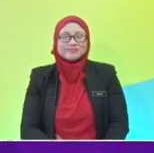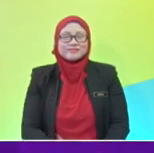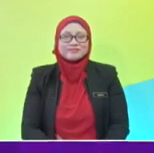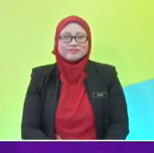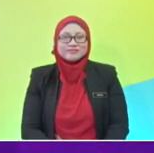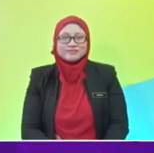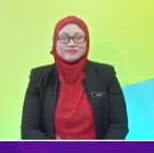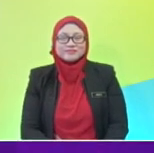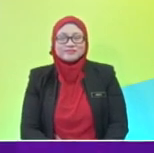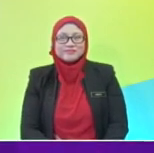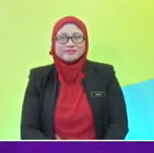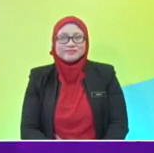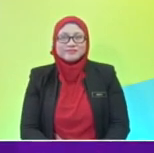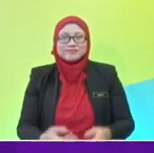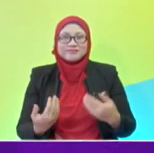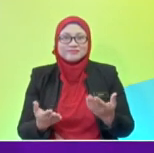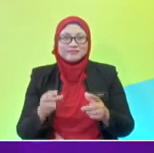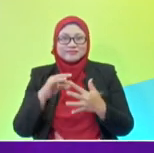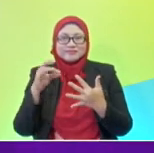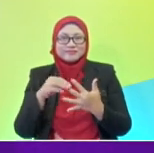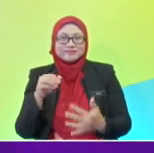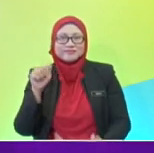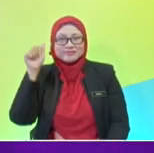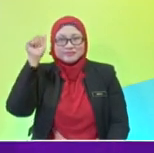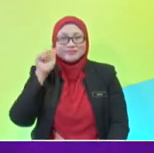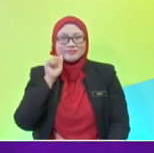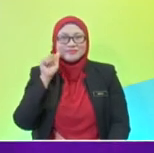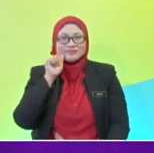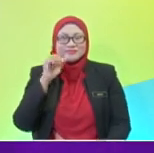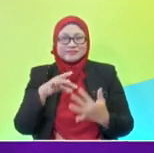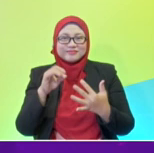have? Just one, Alicia. A, B, C, D.